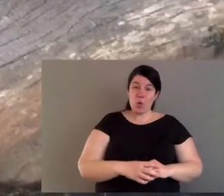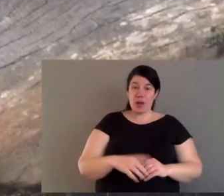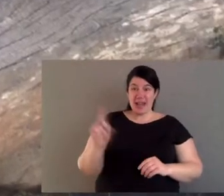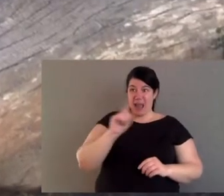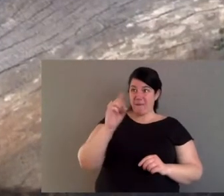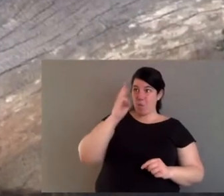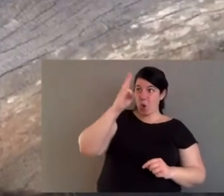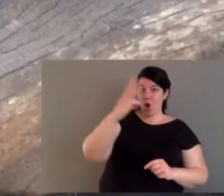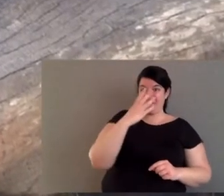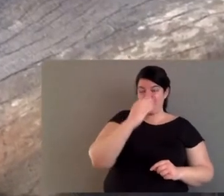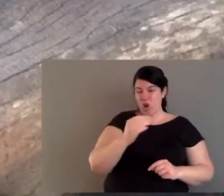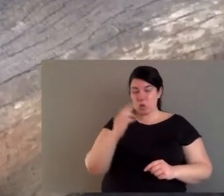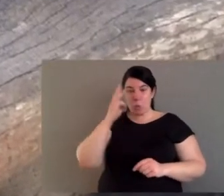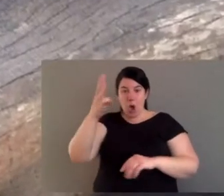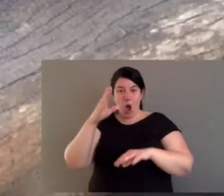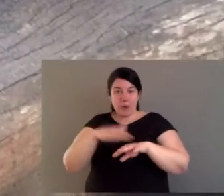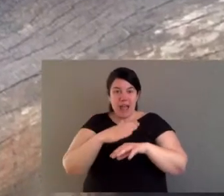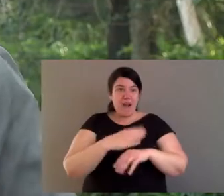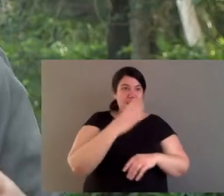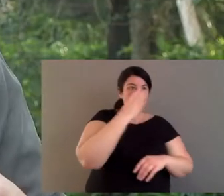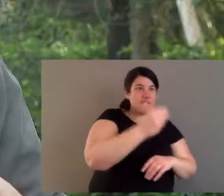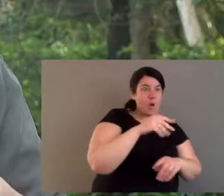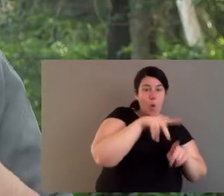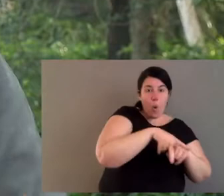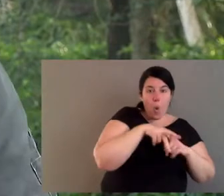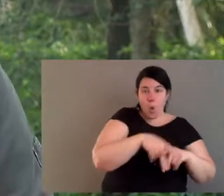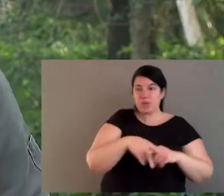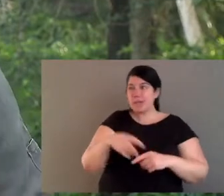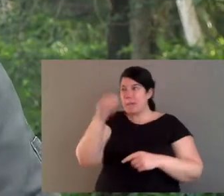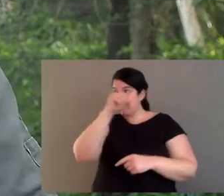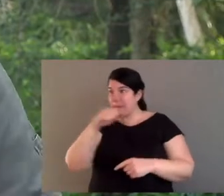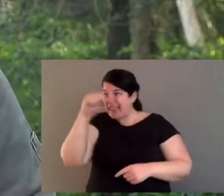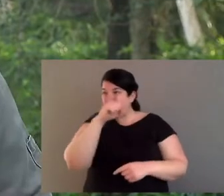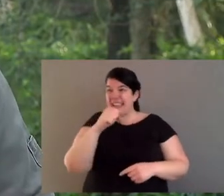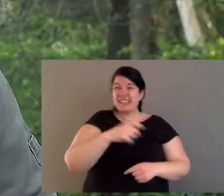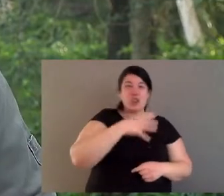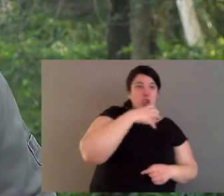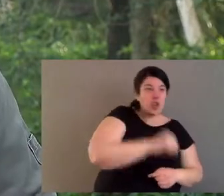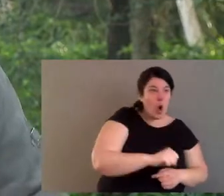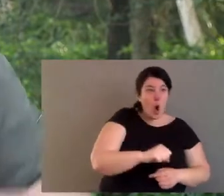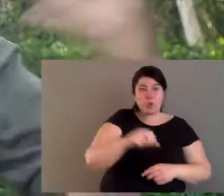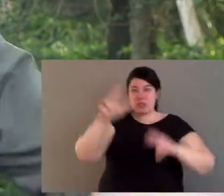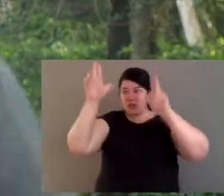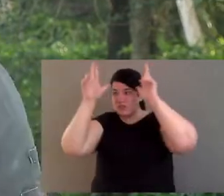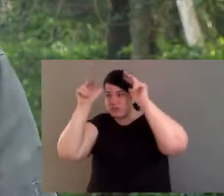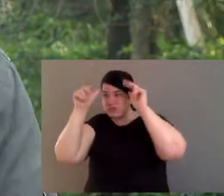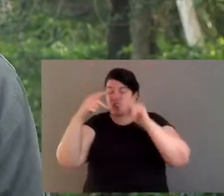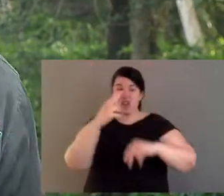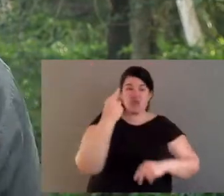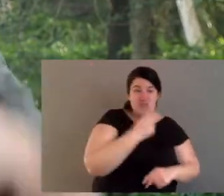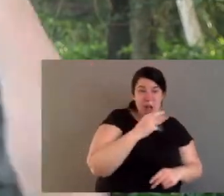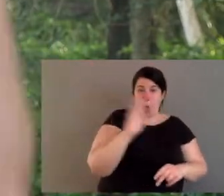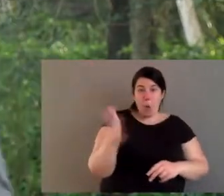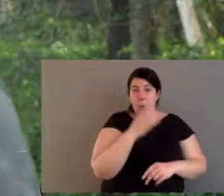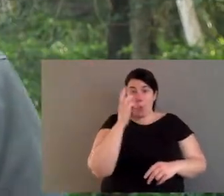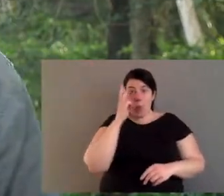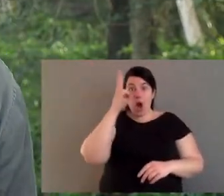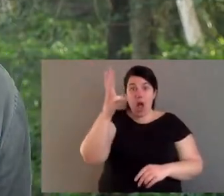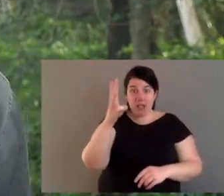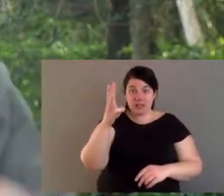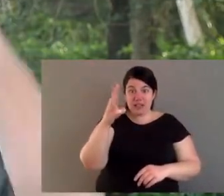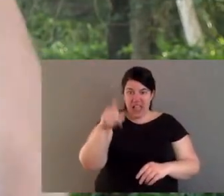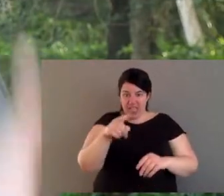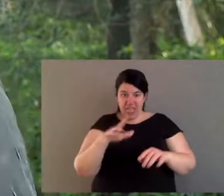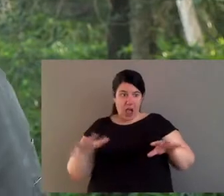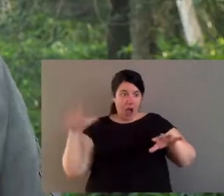it's also not like it used to be. So you've now got a feral fox and a feral cat, and feral horses and feral pigs and feral goats and